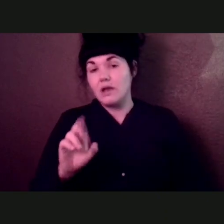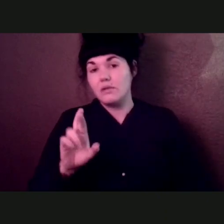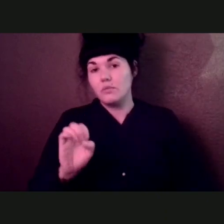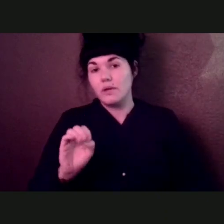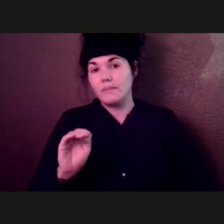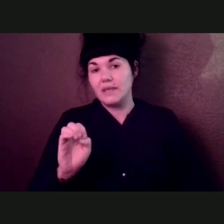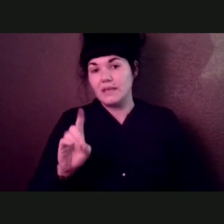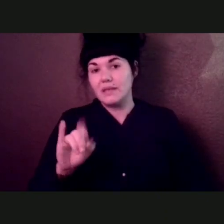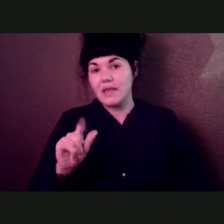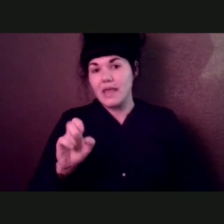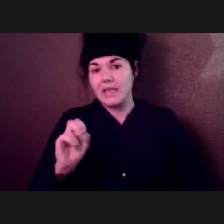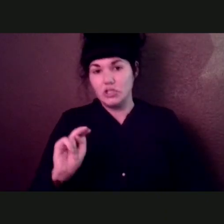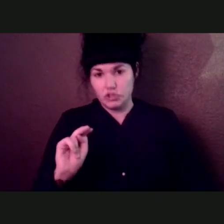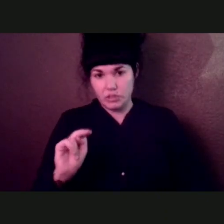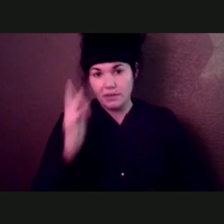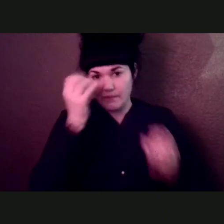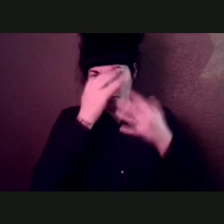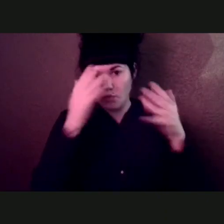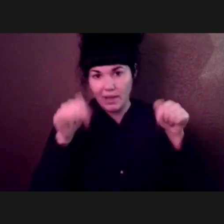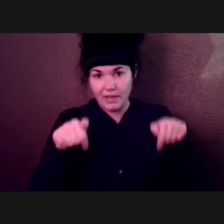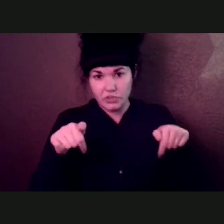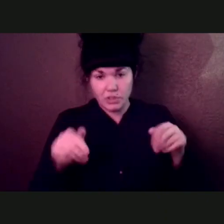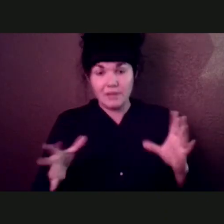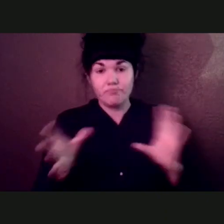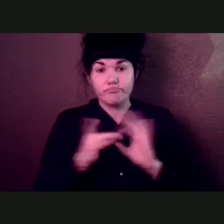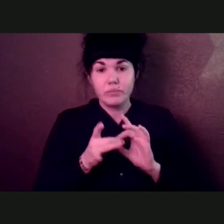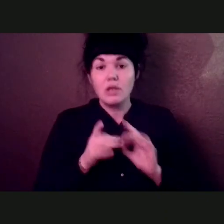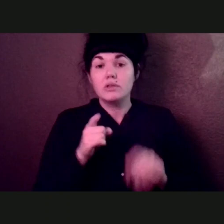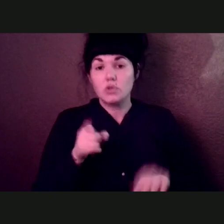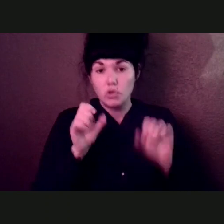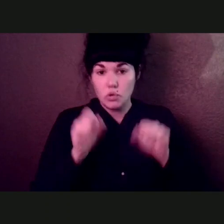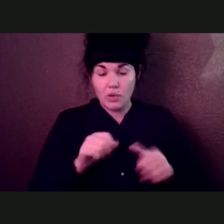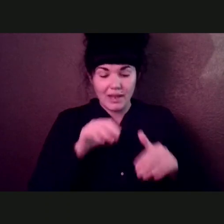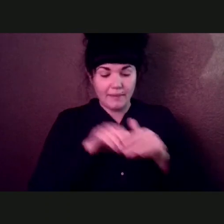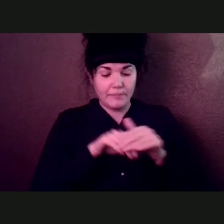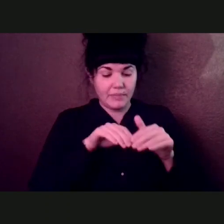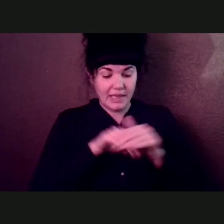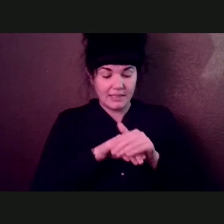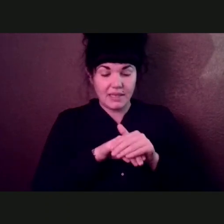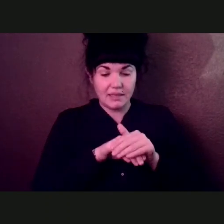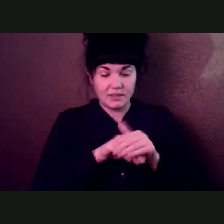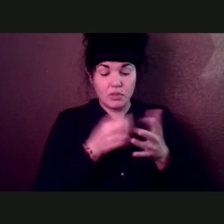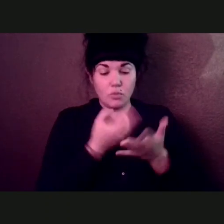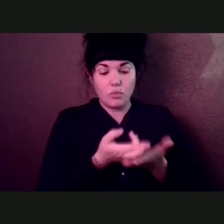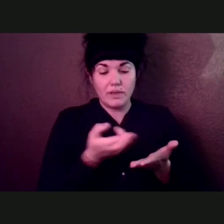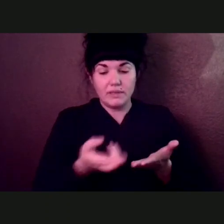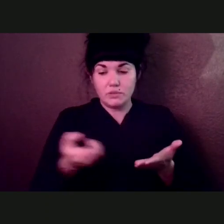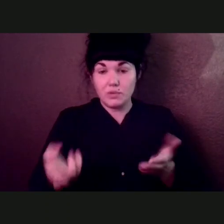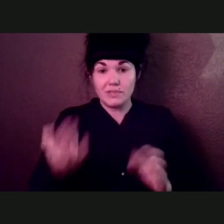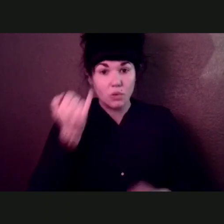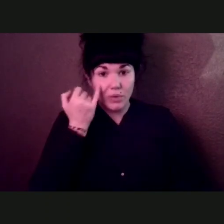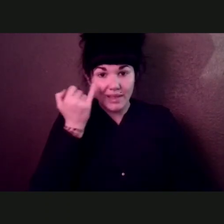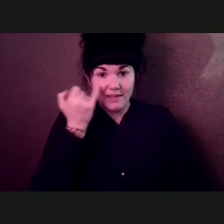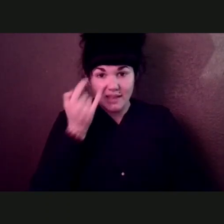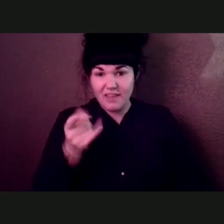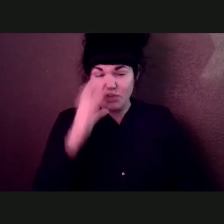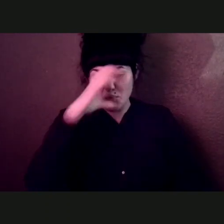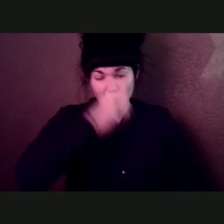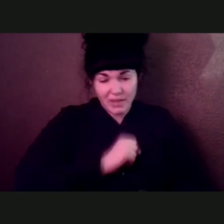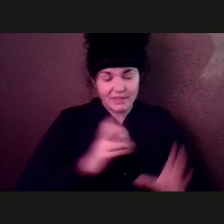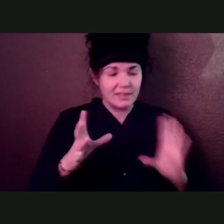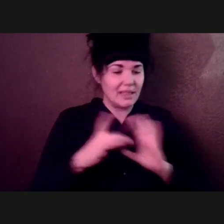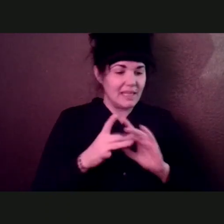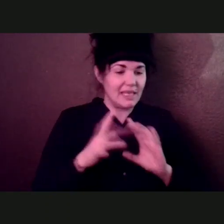access those resources. Remember that we have these. If you didn't catch the links or you're watching this when we're not